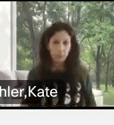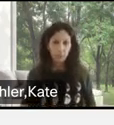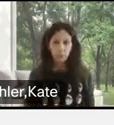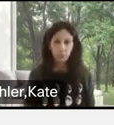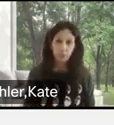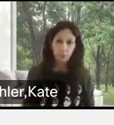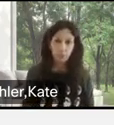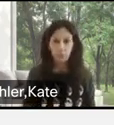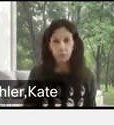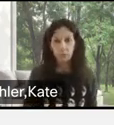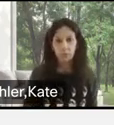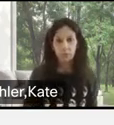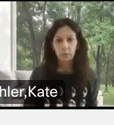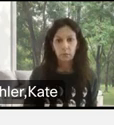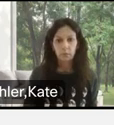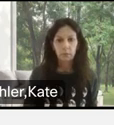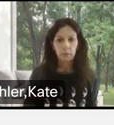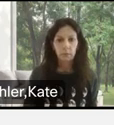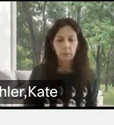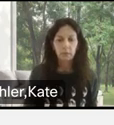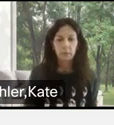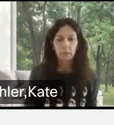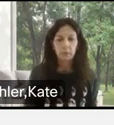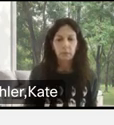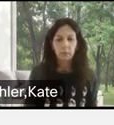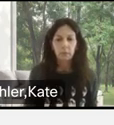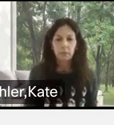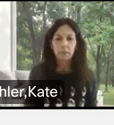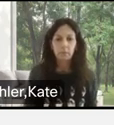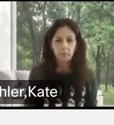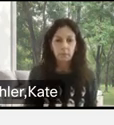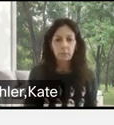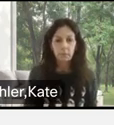so that you can then apply that to how you design your, your, your, um, events.